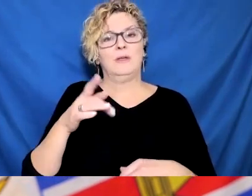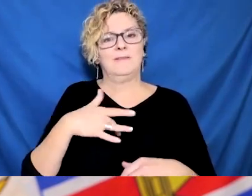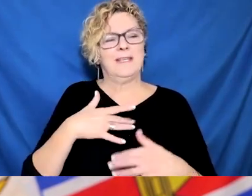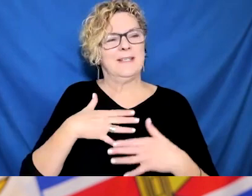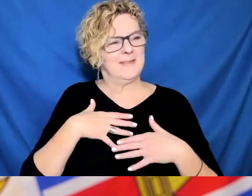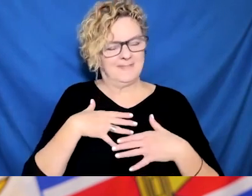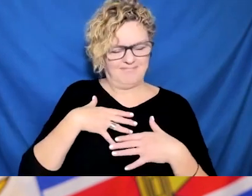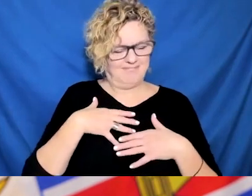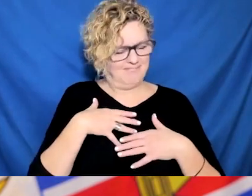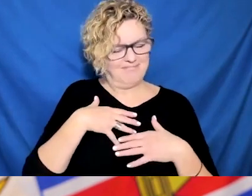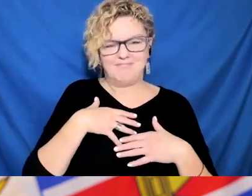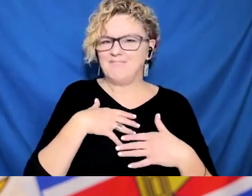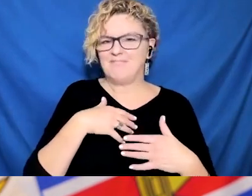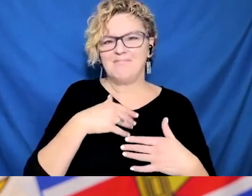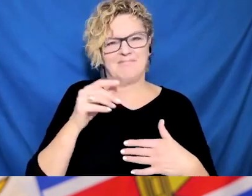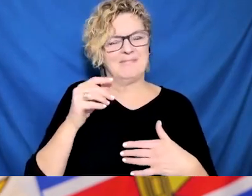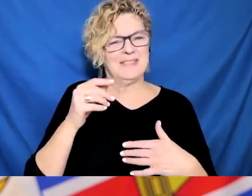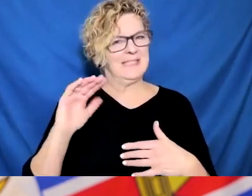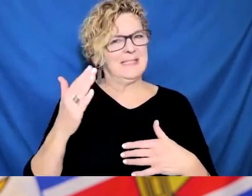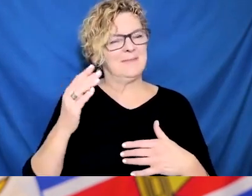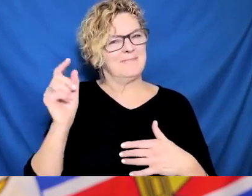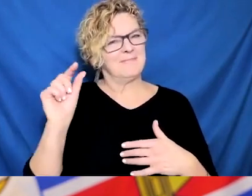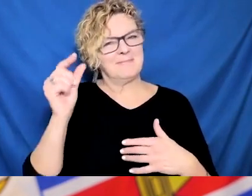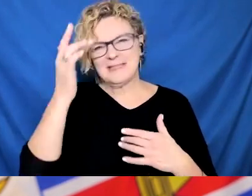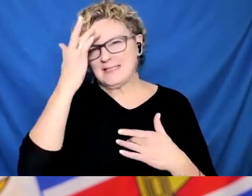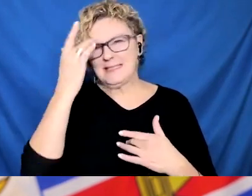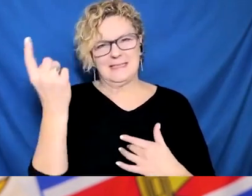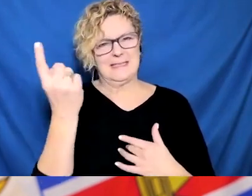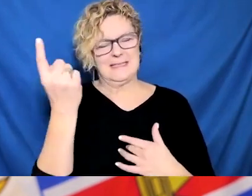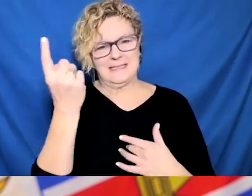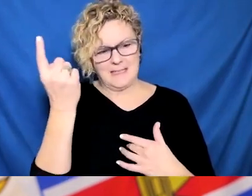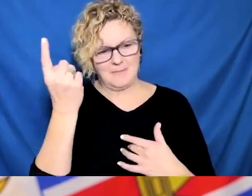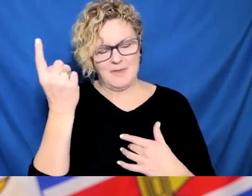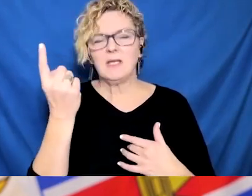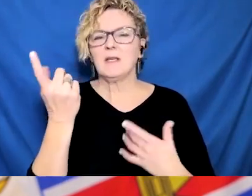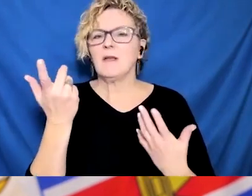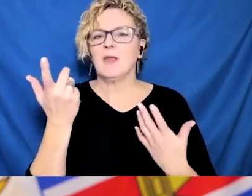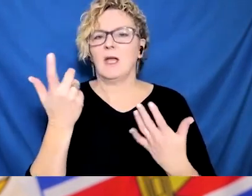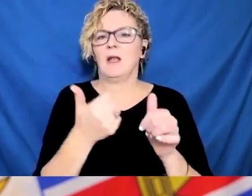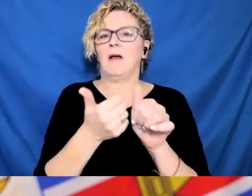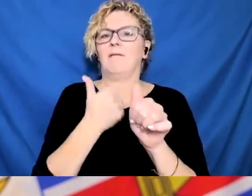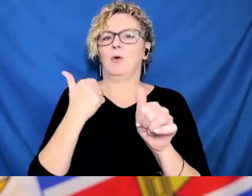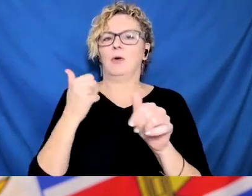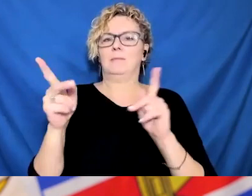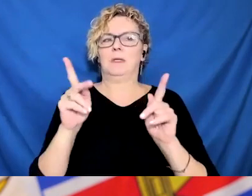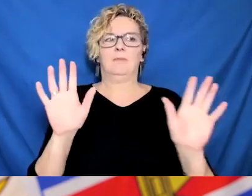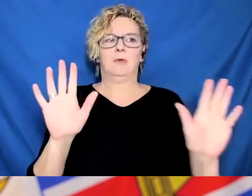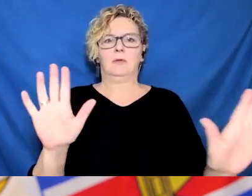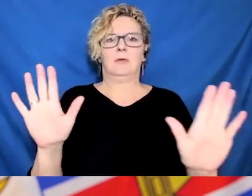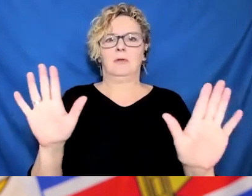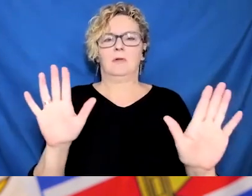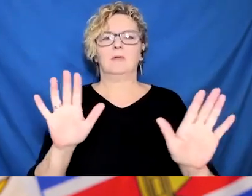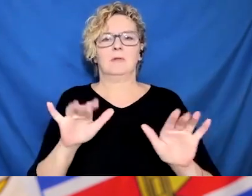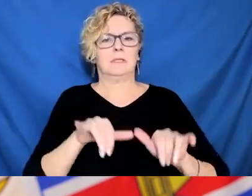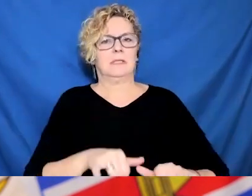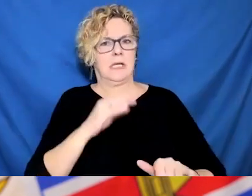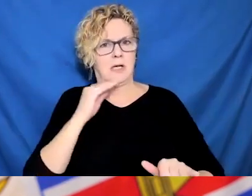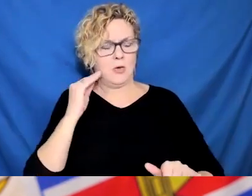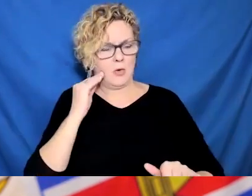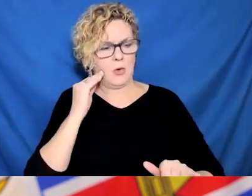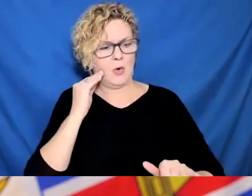self-isolate for 10 days. For people who are vaccinated and for children, five days